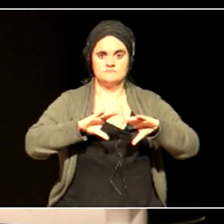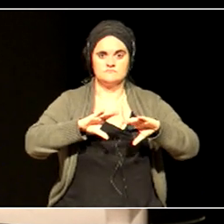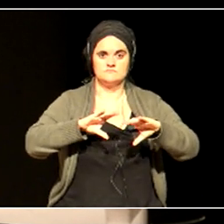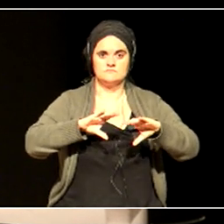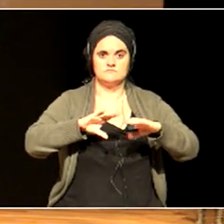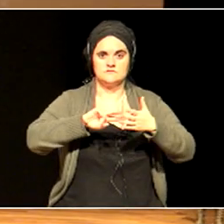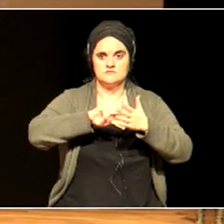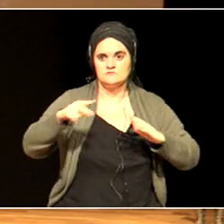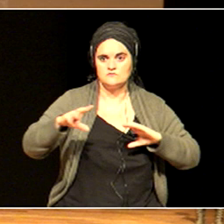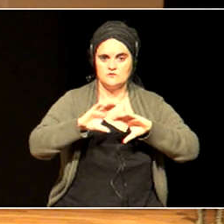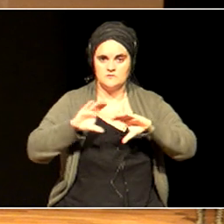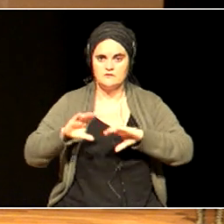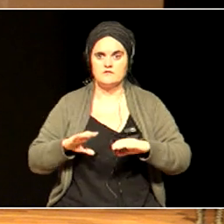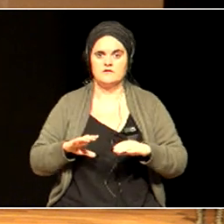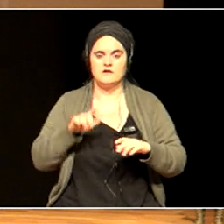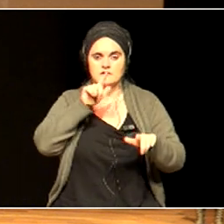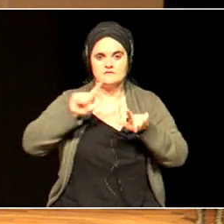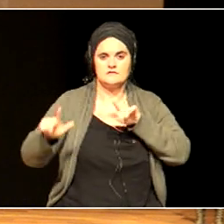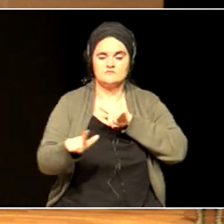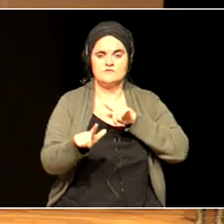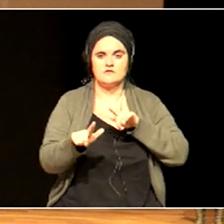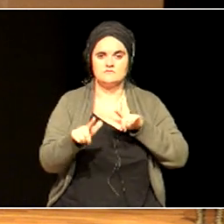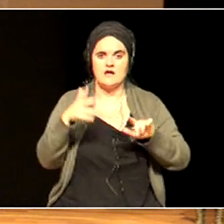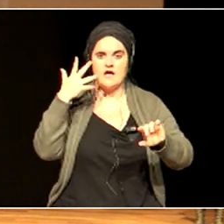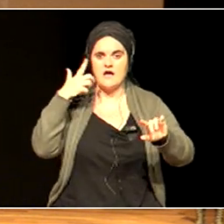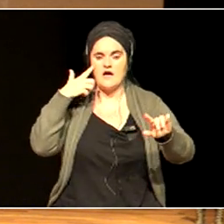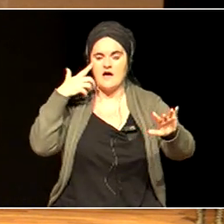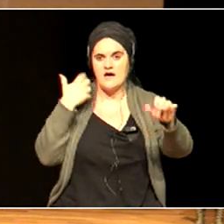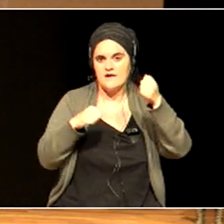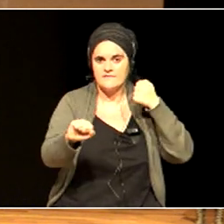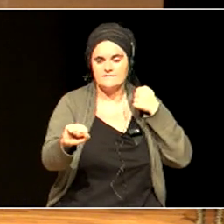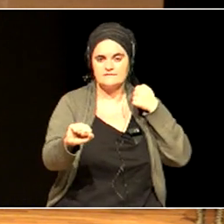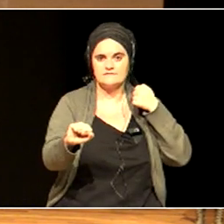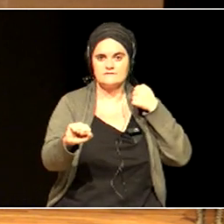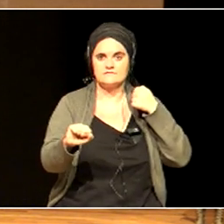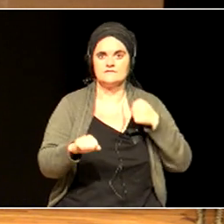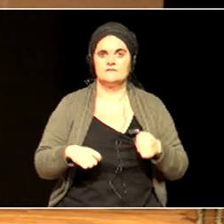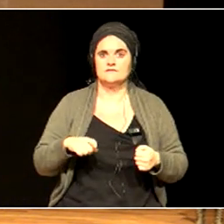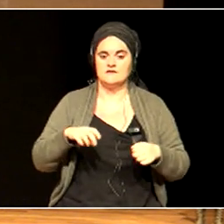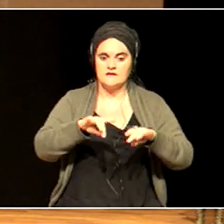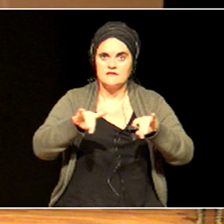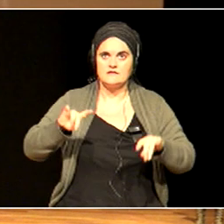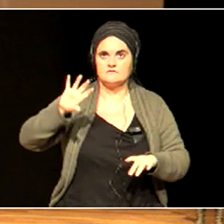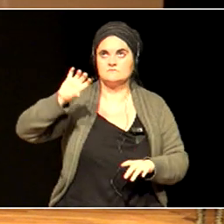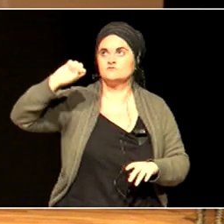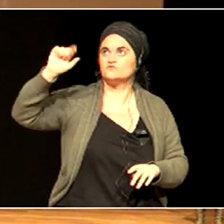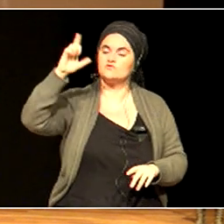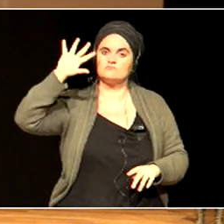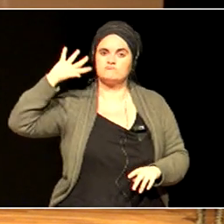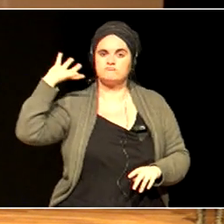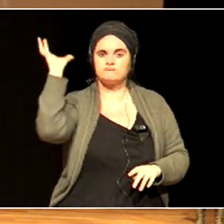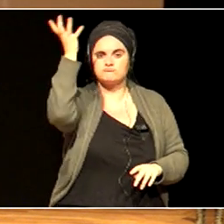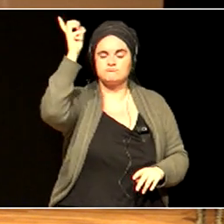arts and music. The earth, the solar system and the universe. Life on earth.